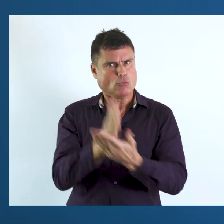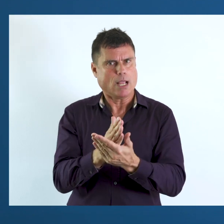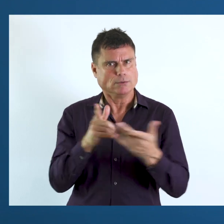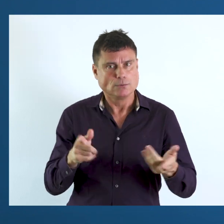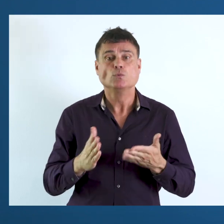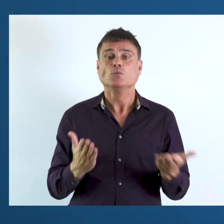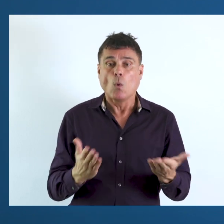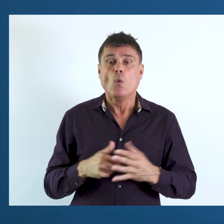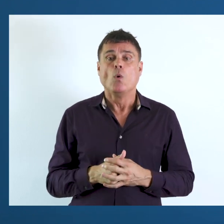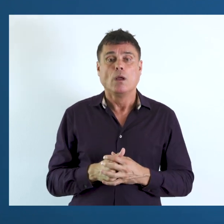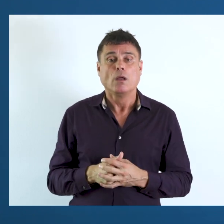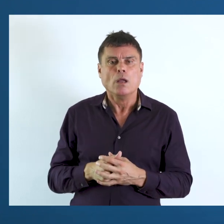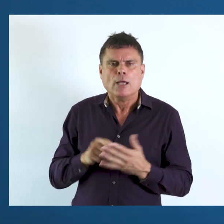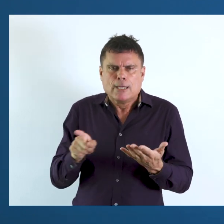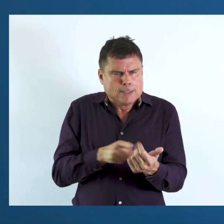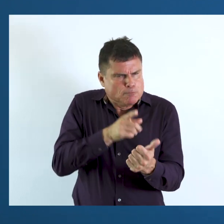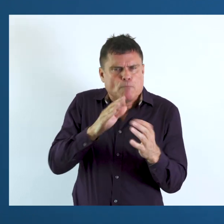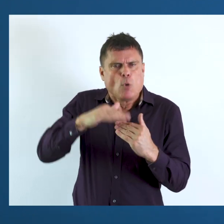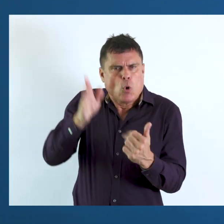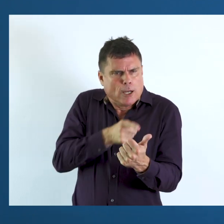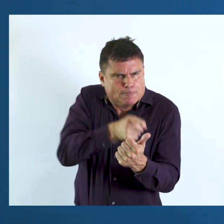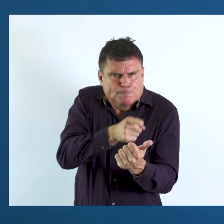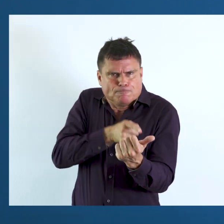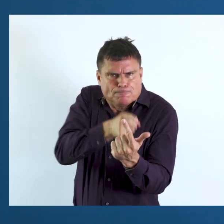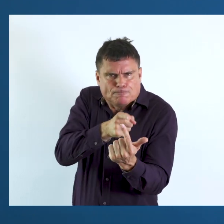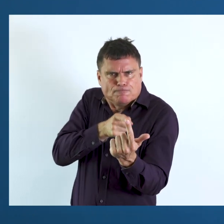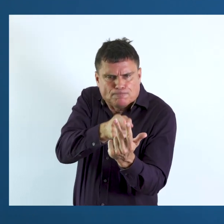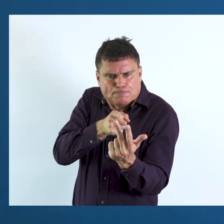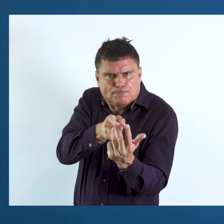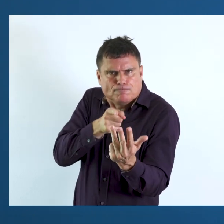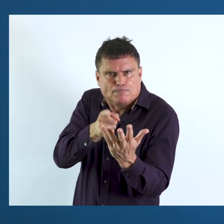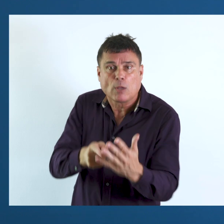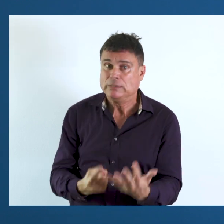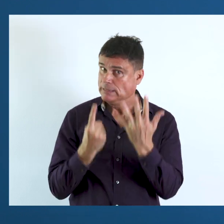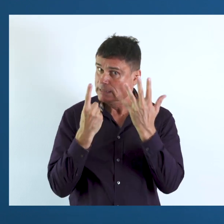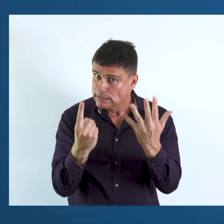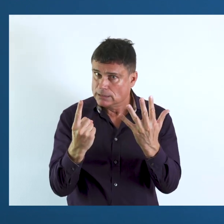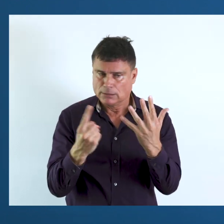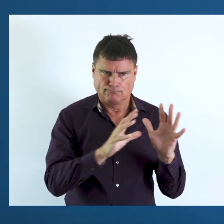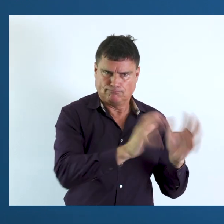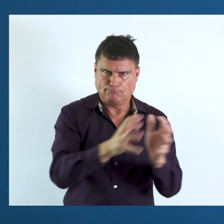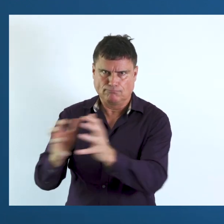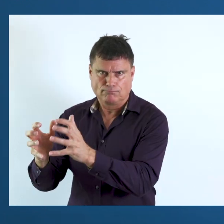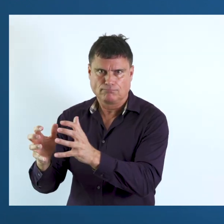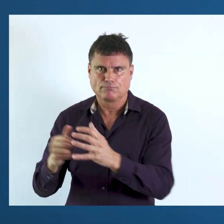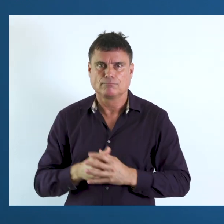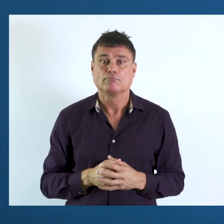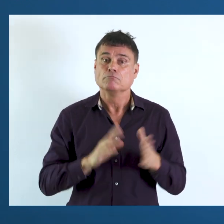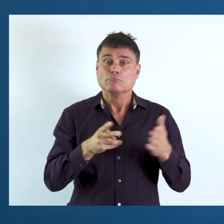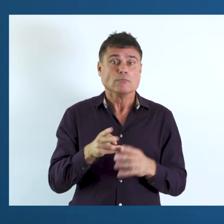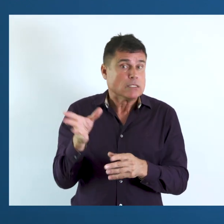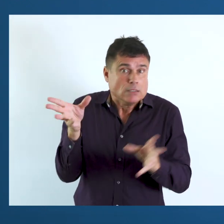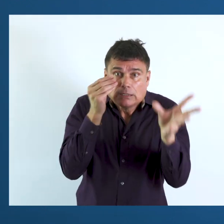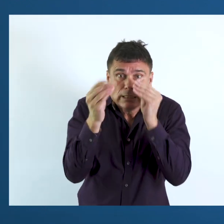What they can do is they can provide domain-specific distributions for each of those six activities.